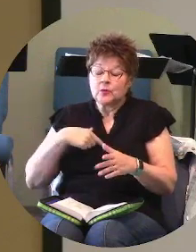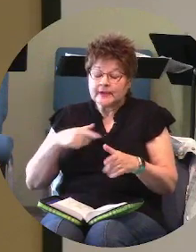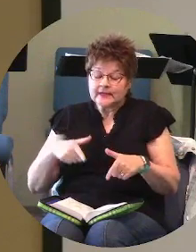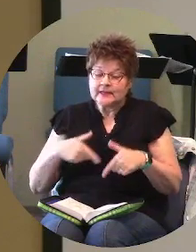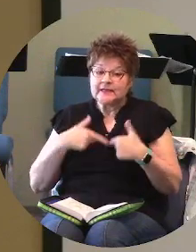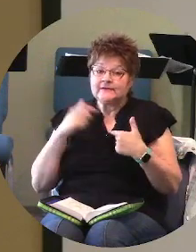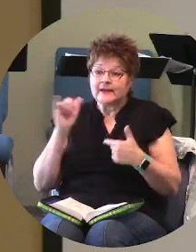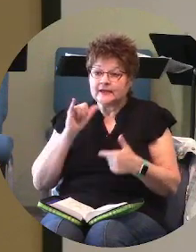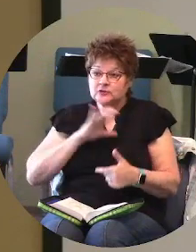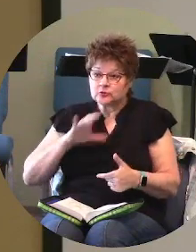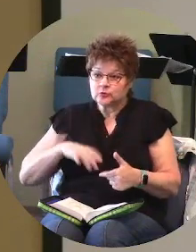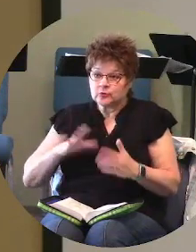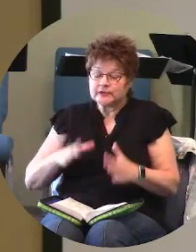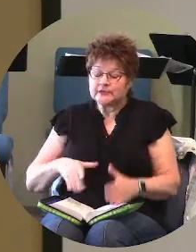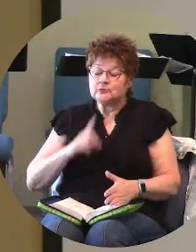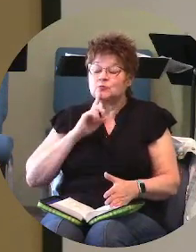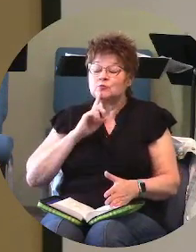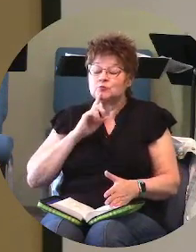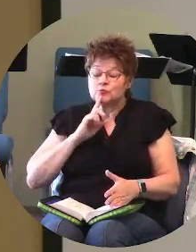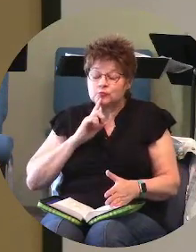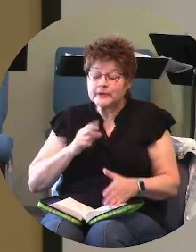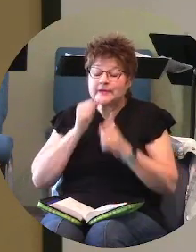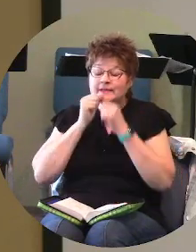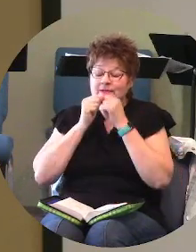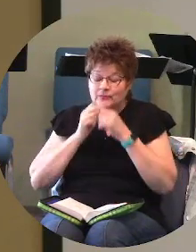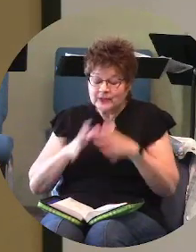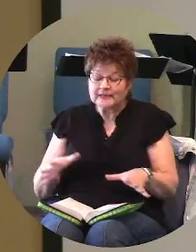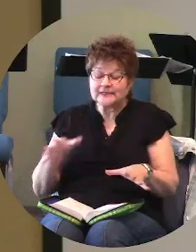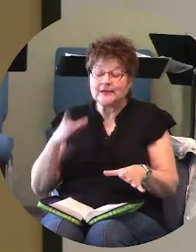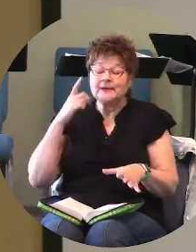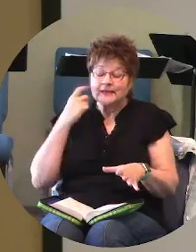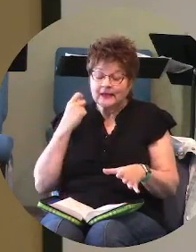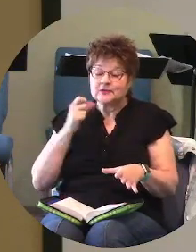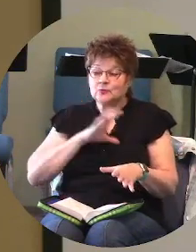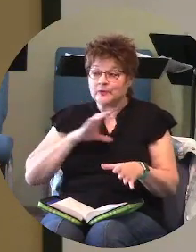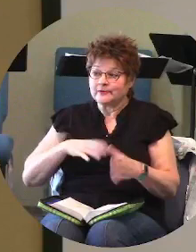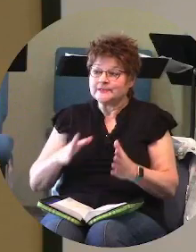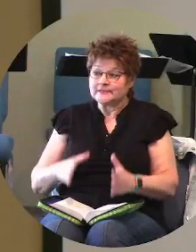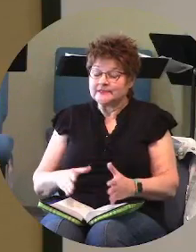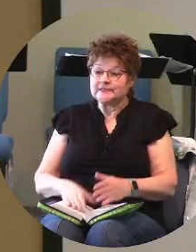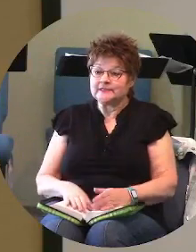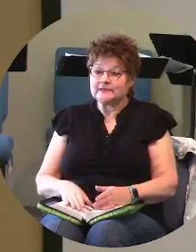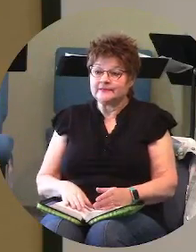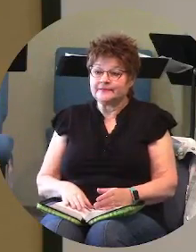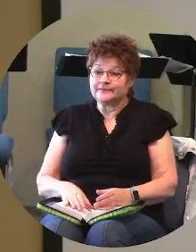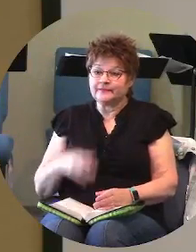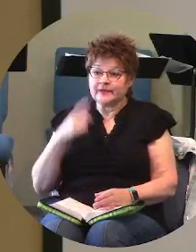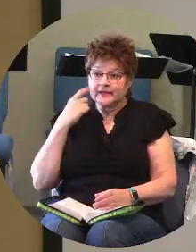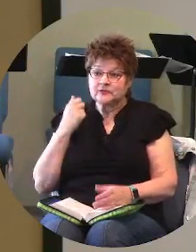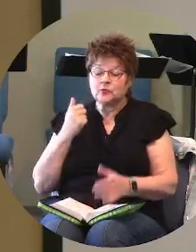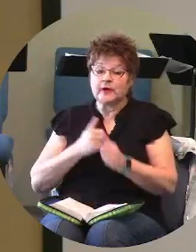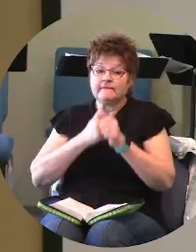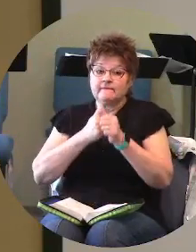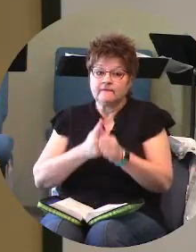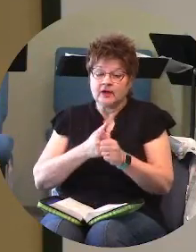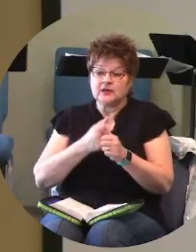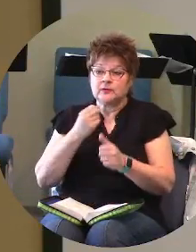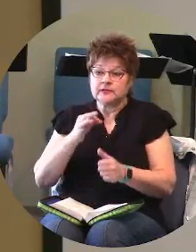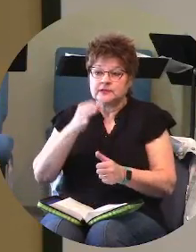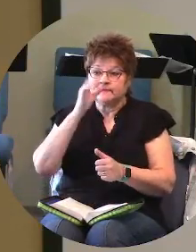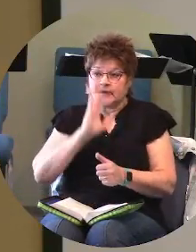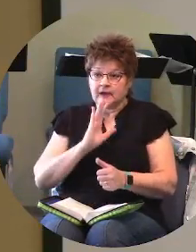christians very blessed simply because we're christians simply because we're we're followers of god